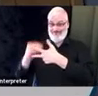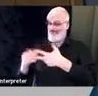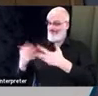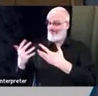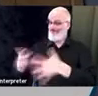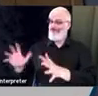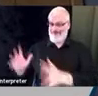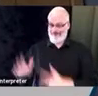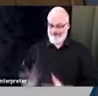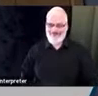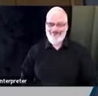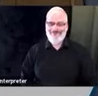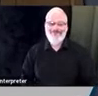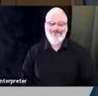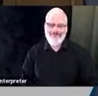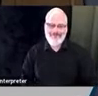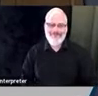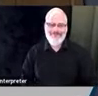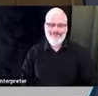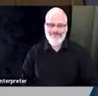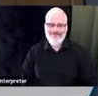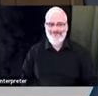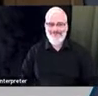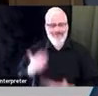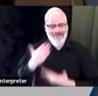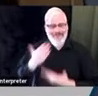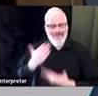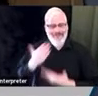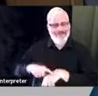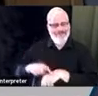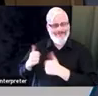Thank you for your time this morning and this afternoon.